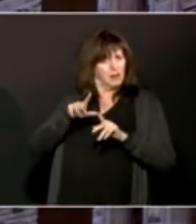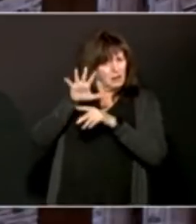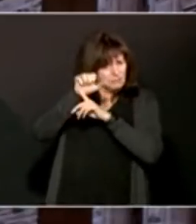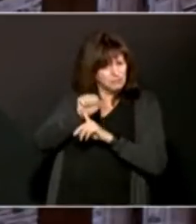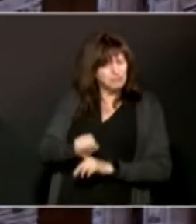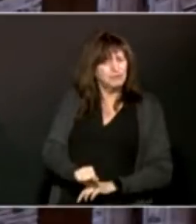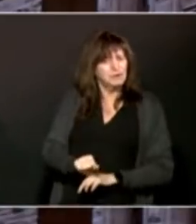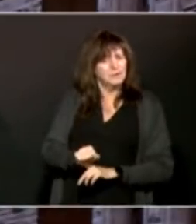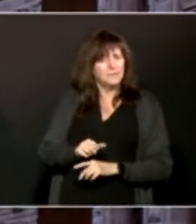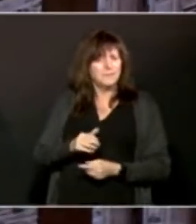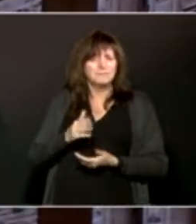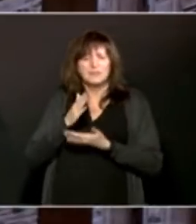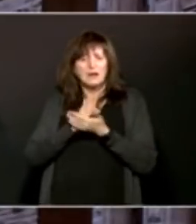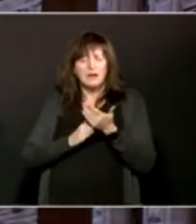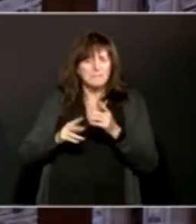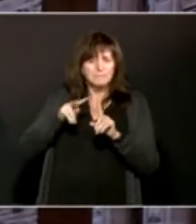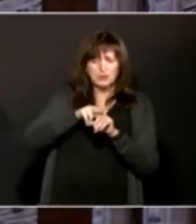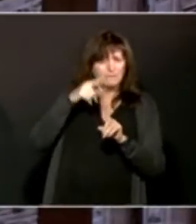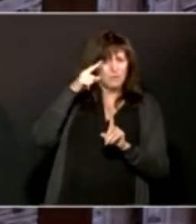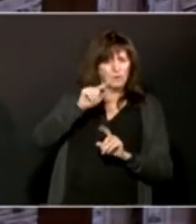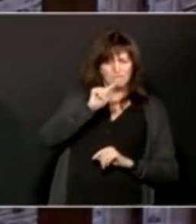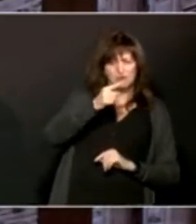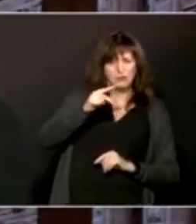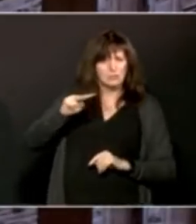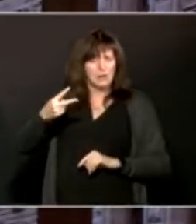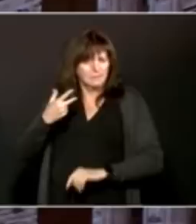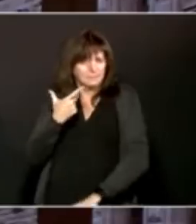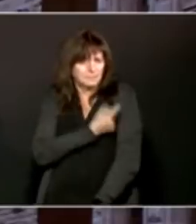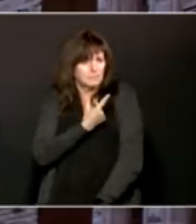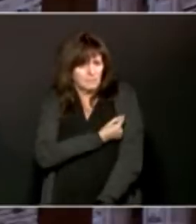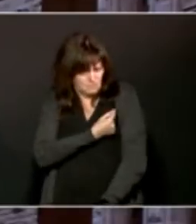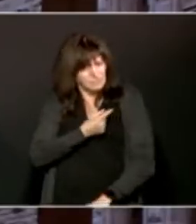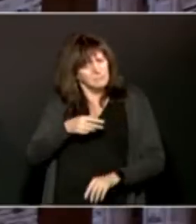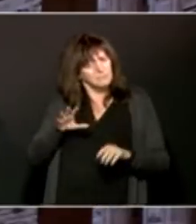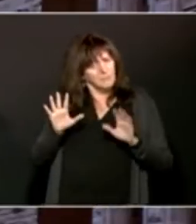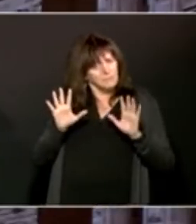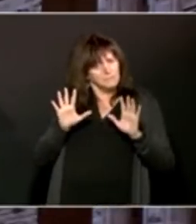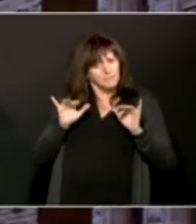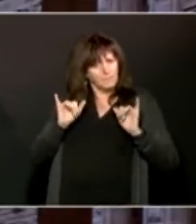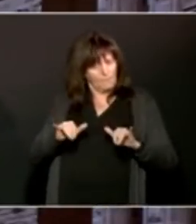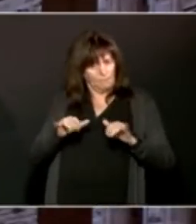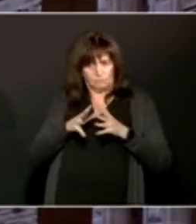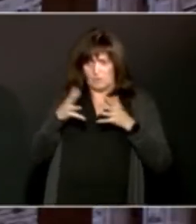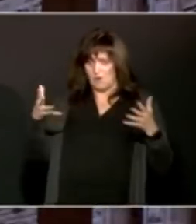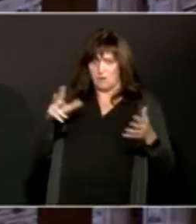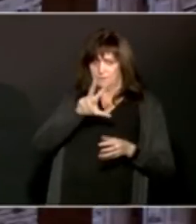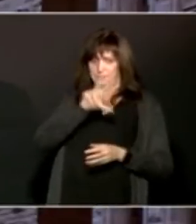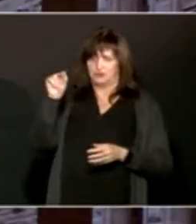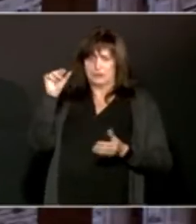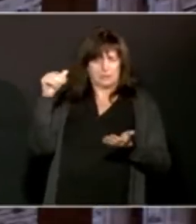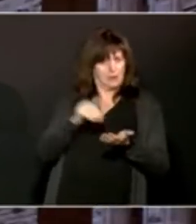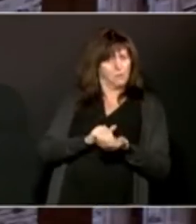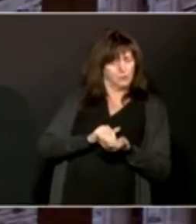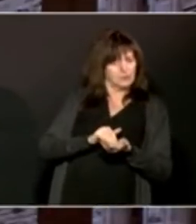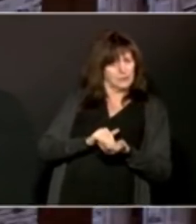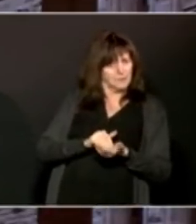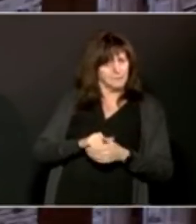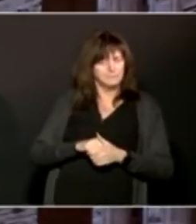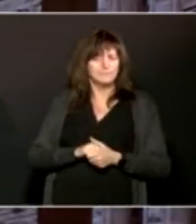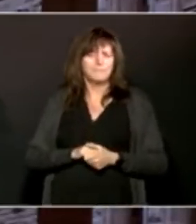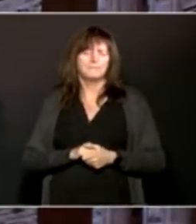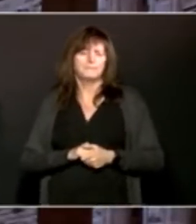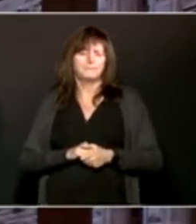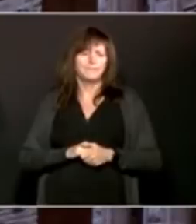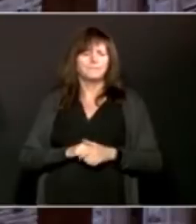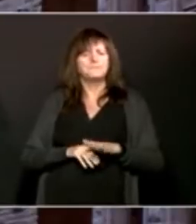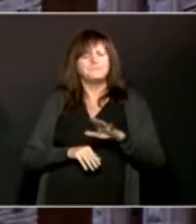until early this afternoon. So that's a significant input. I would say the one thing is that it's not important who's first